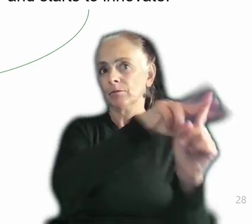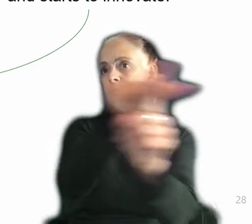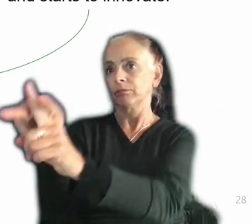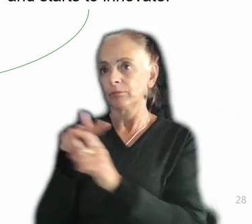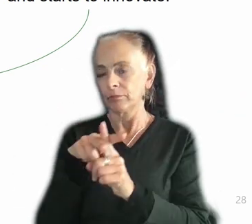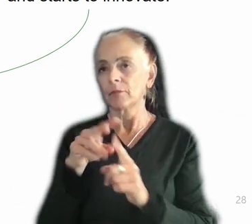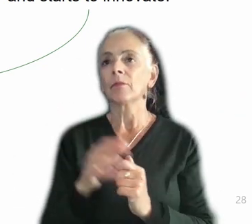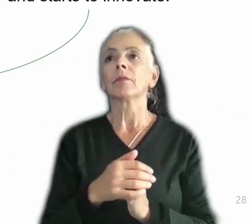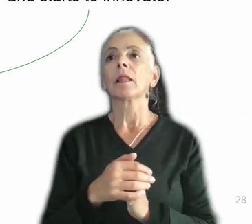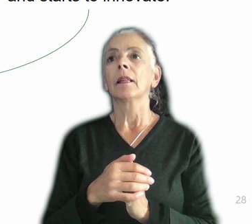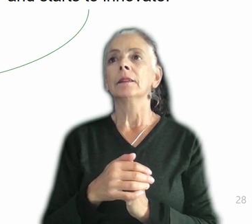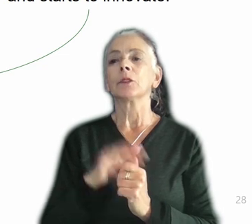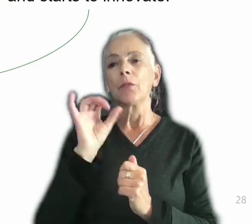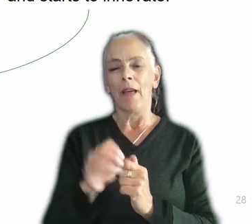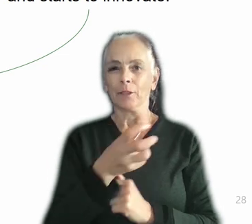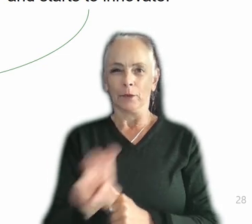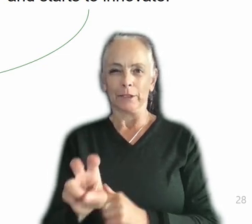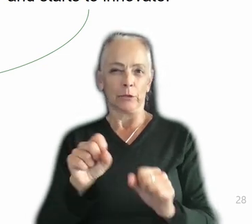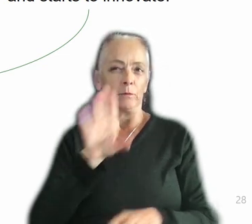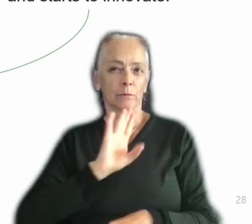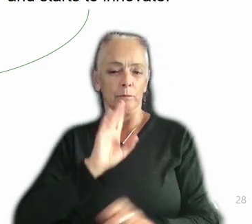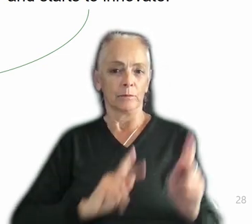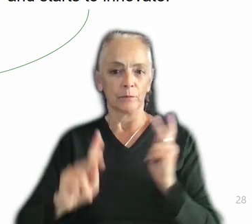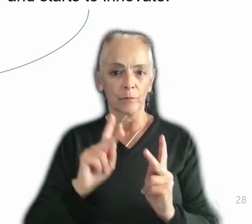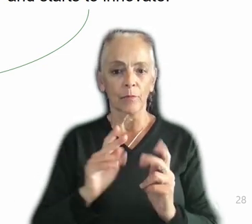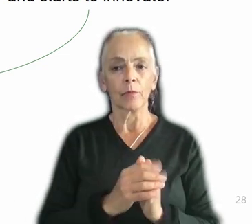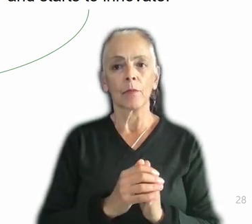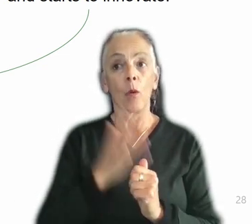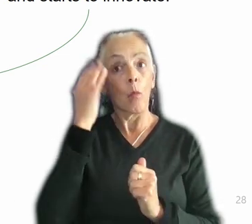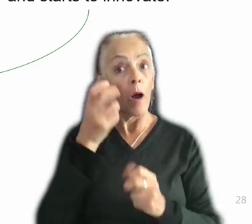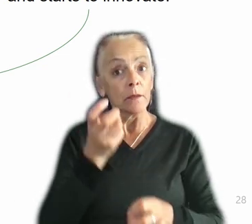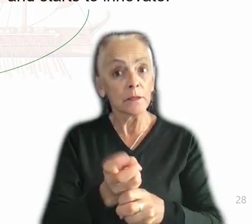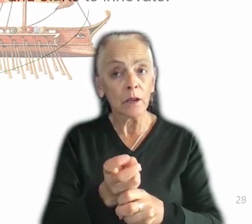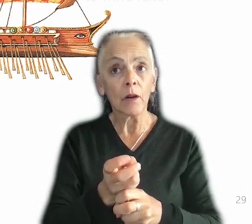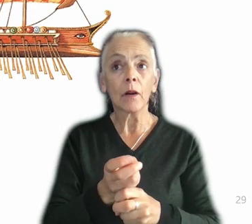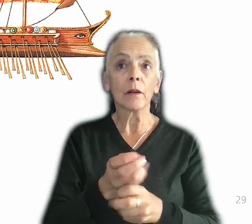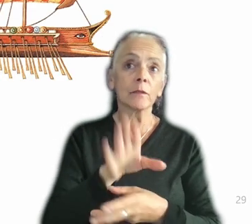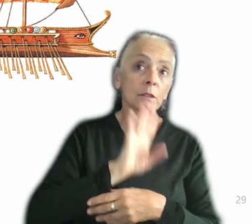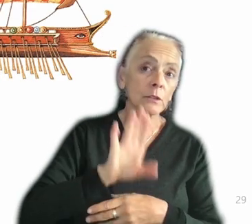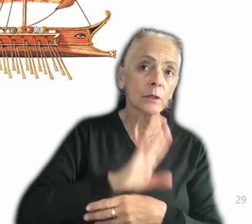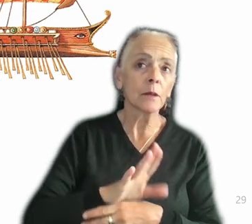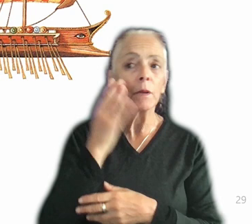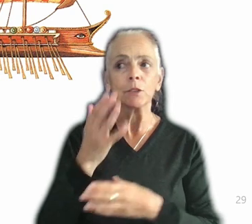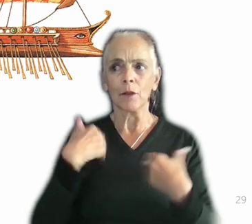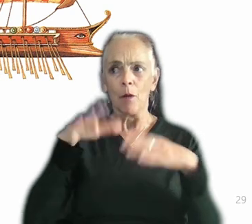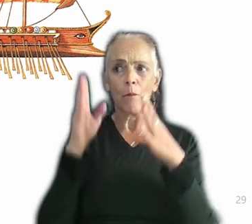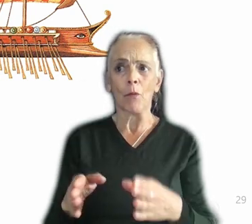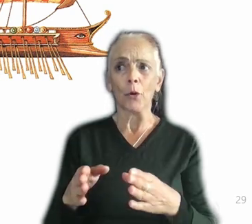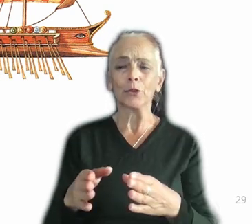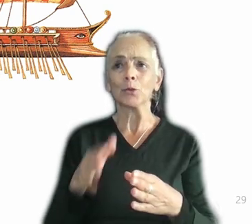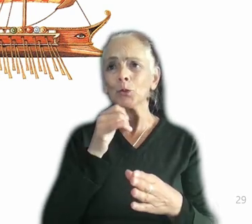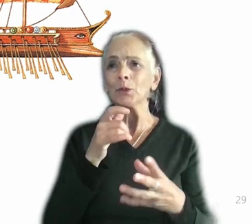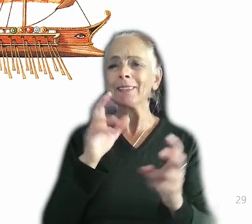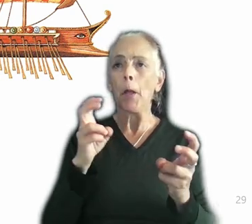people. And the reason it's frustrating and hard for people is because you're essentially taking somebody who's at maximum snowflake, right? They